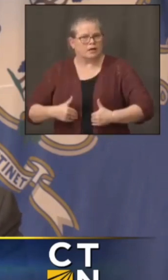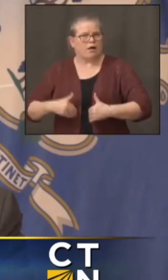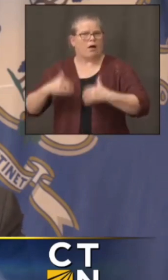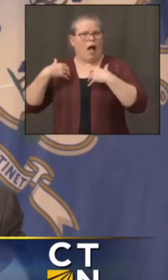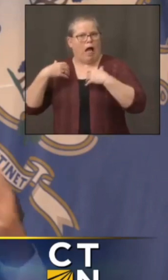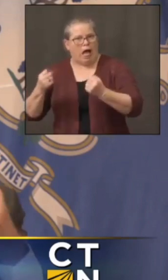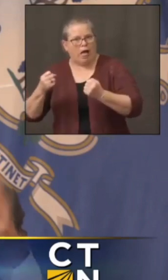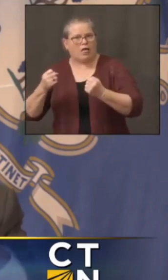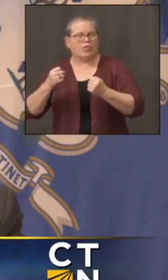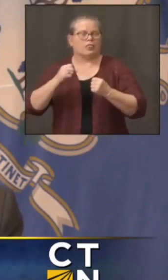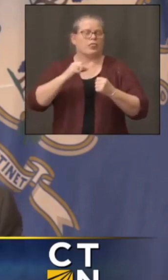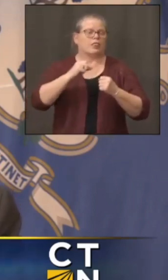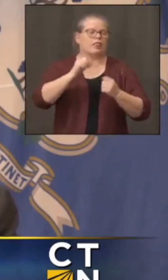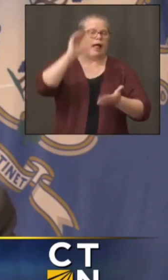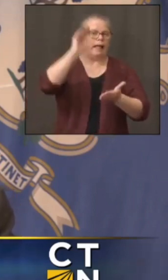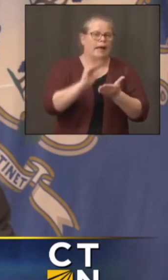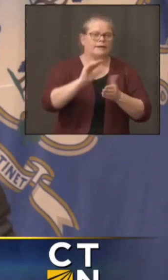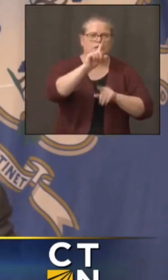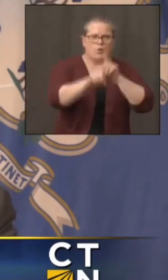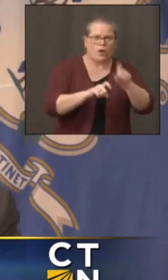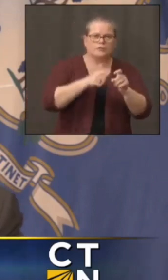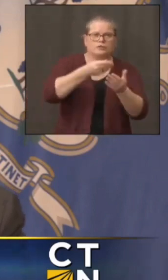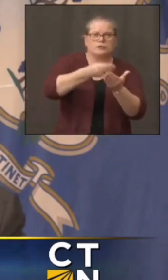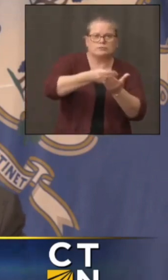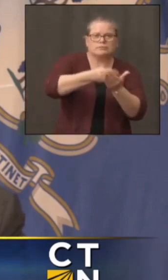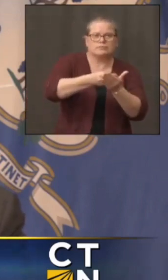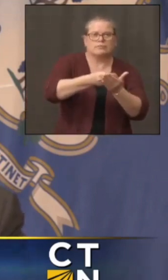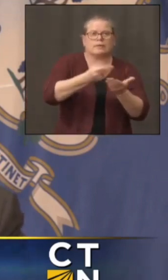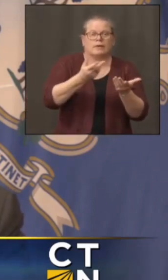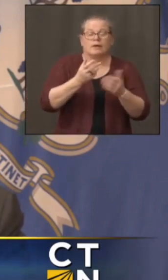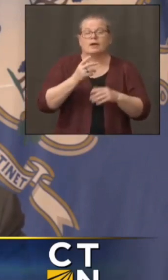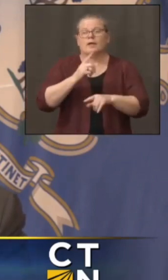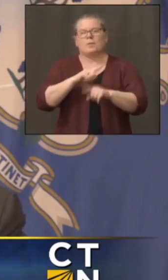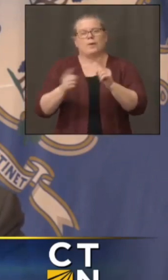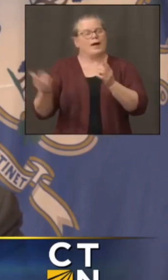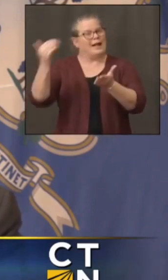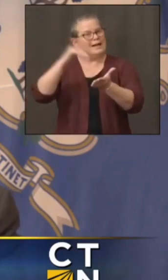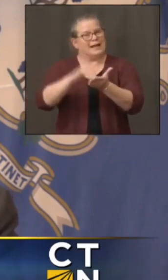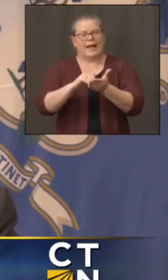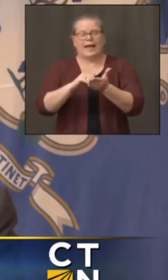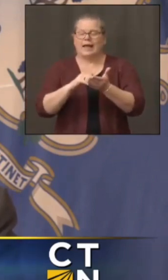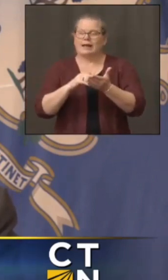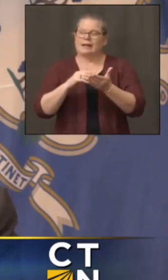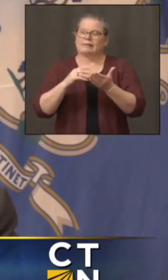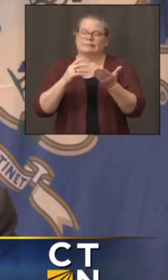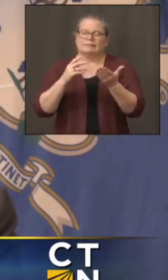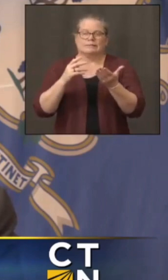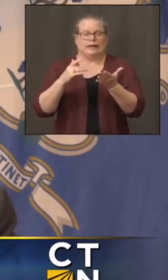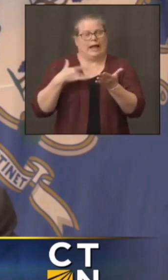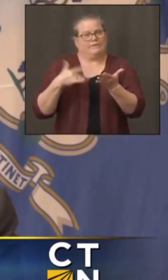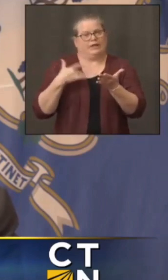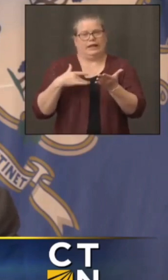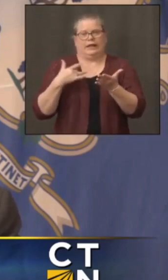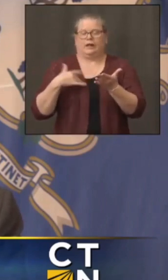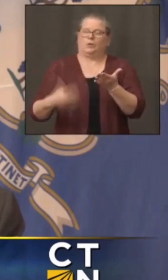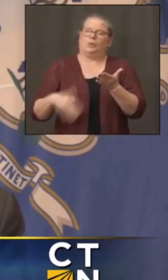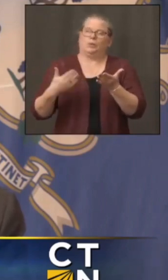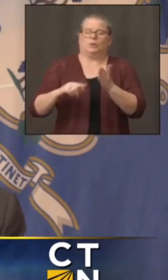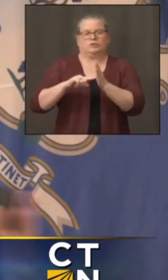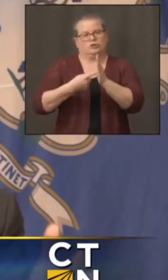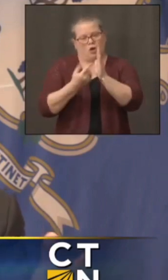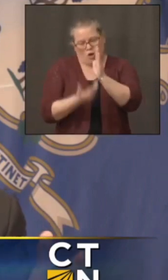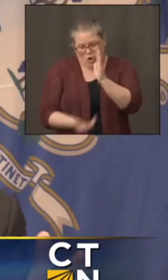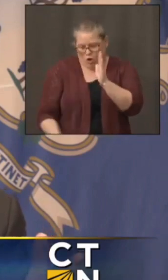like a lot of the tone of the questions is a bit of here we go again. And I I heard a amalgam word the other day.